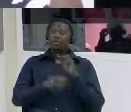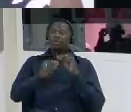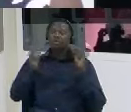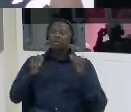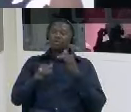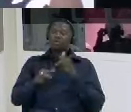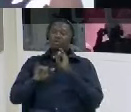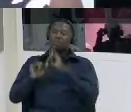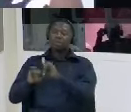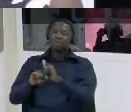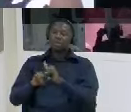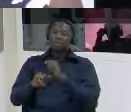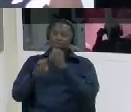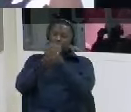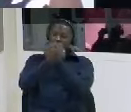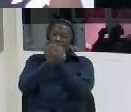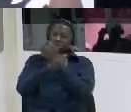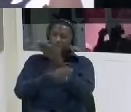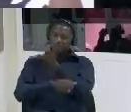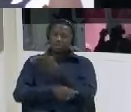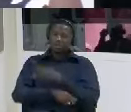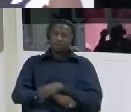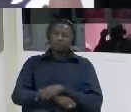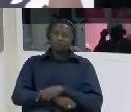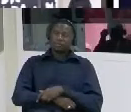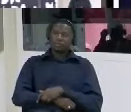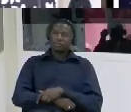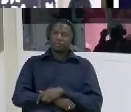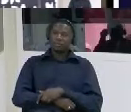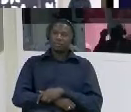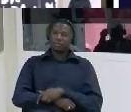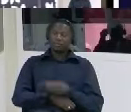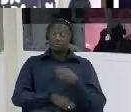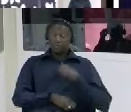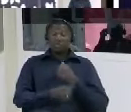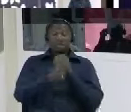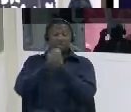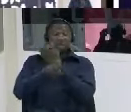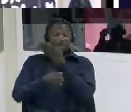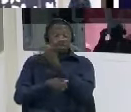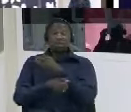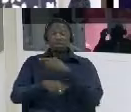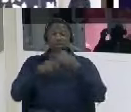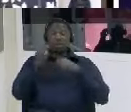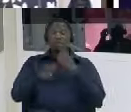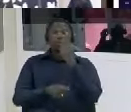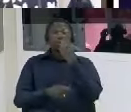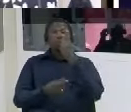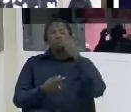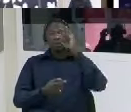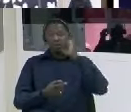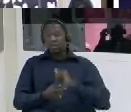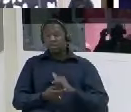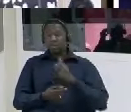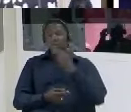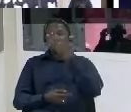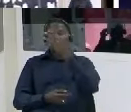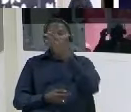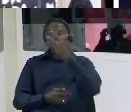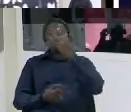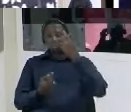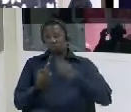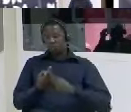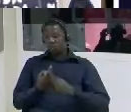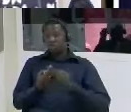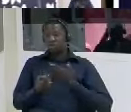I was doing there for one year nine months and after you were tortured